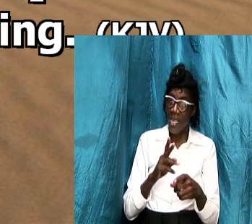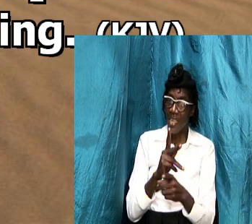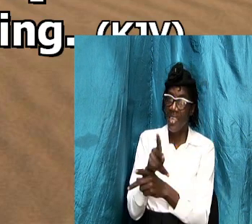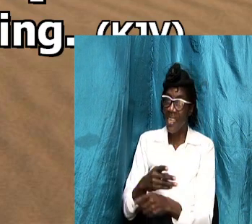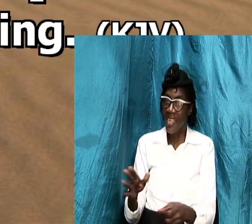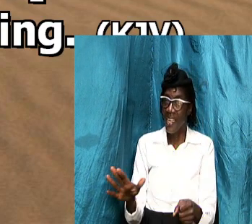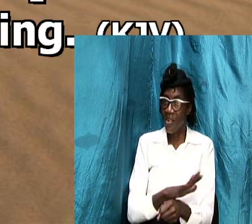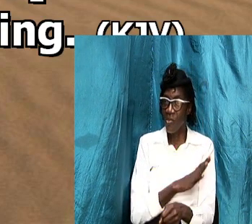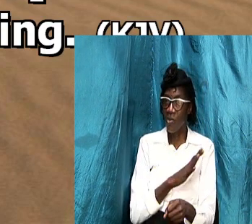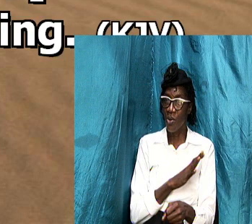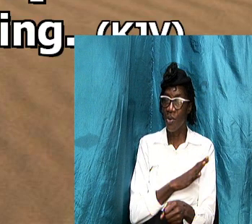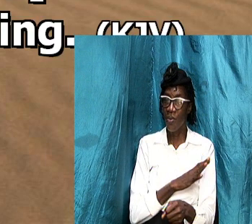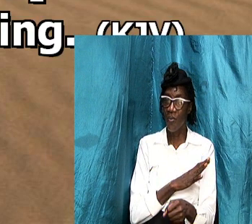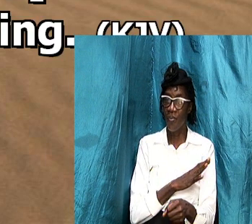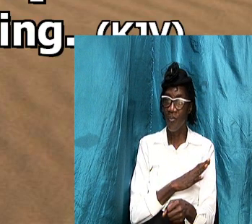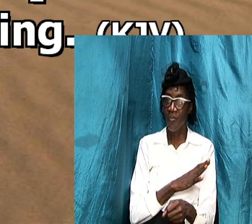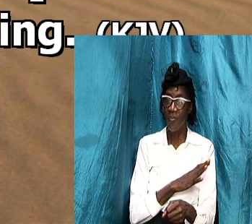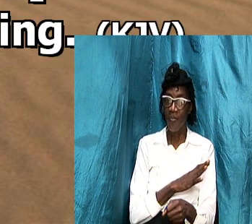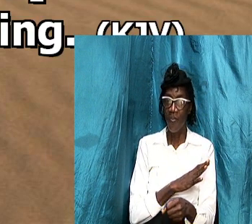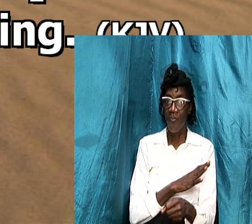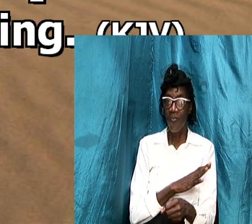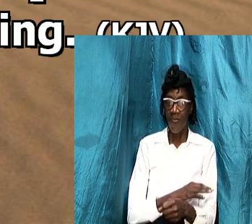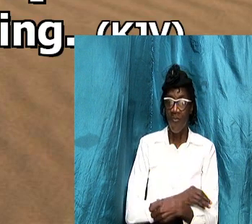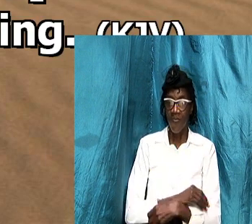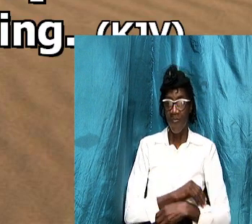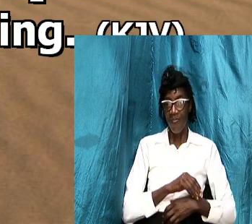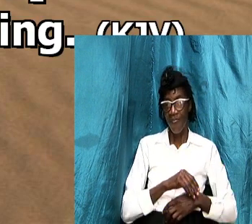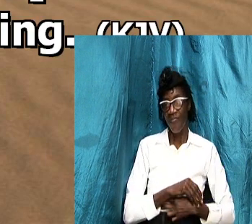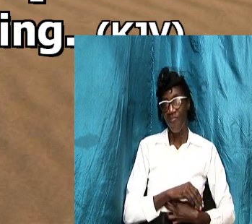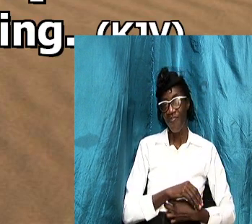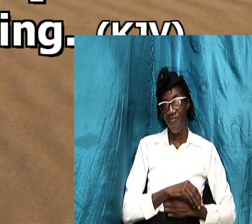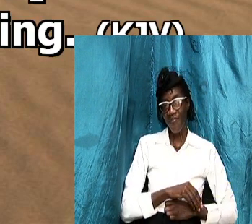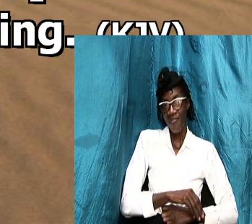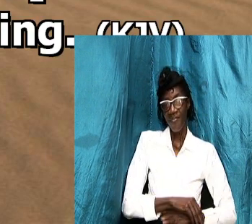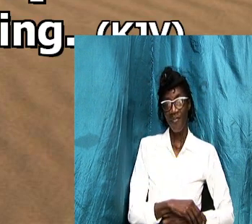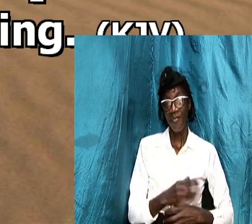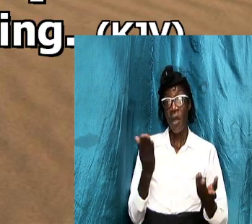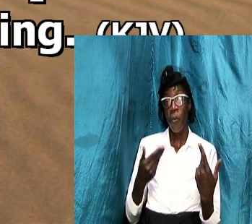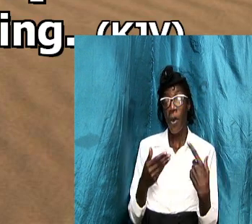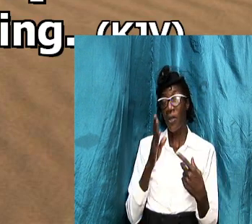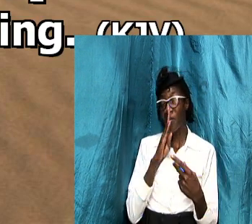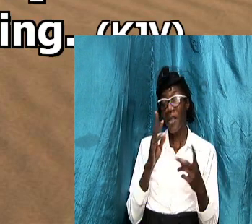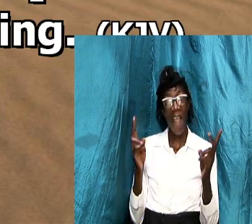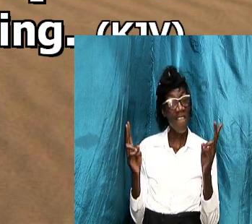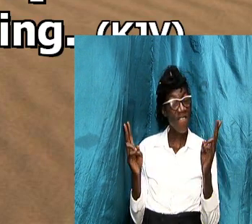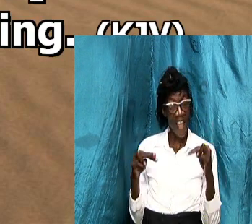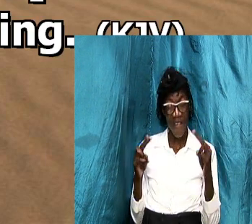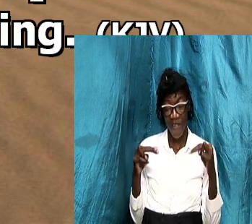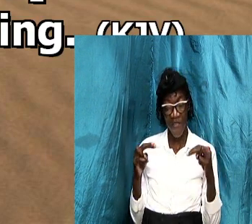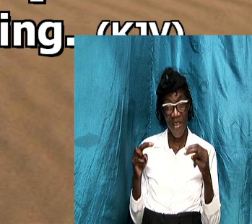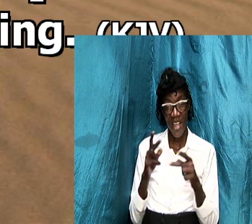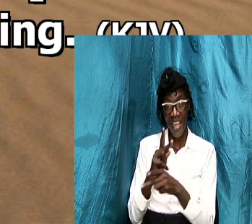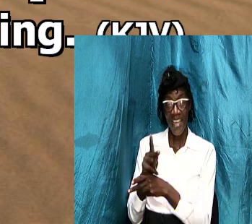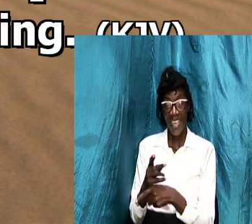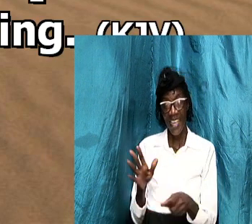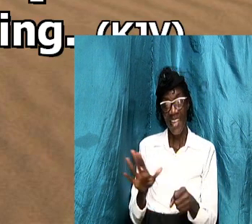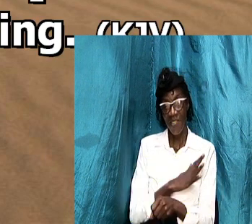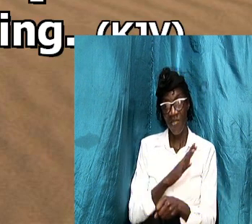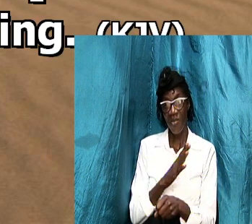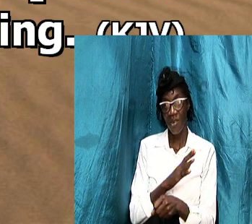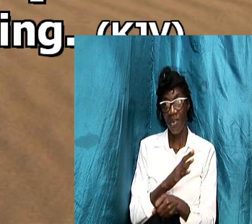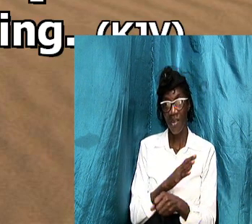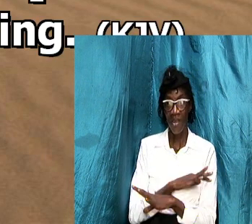let me tell us what is at play here and i want us to be very very careful i walk look